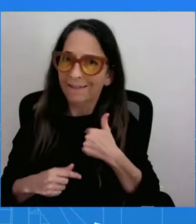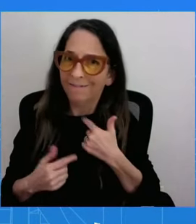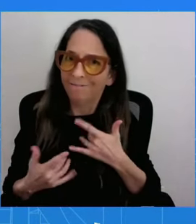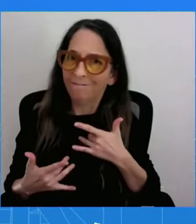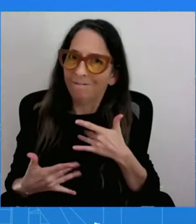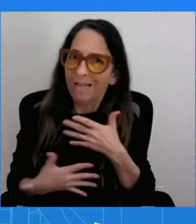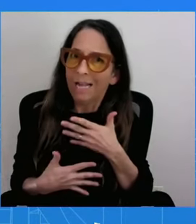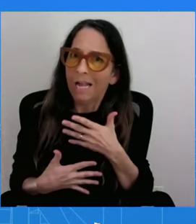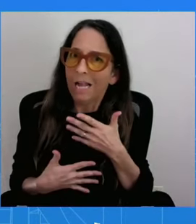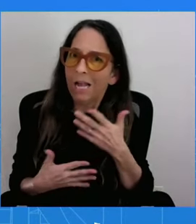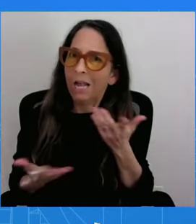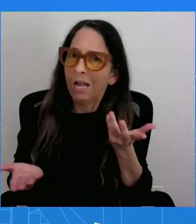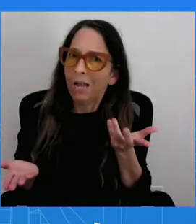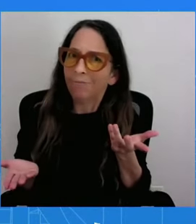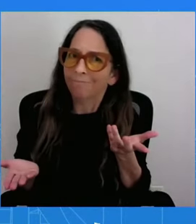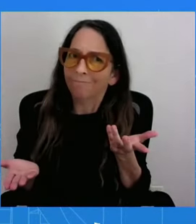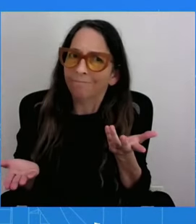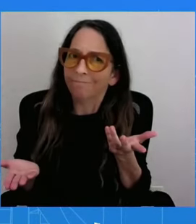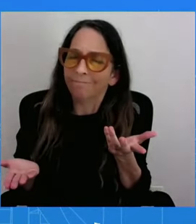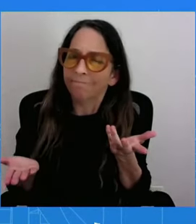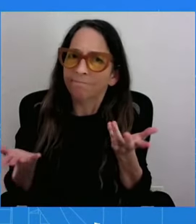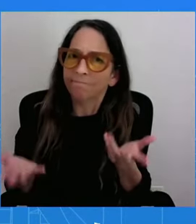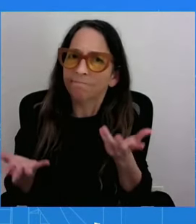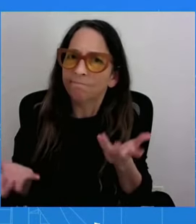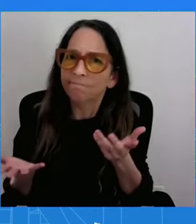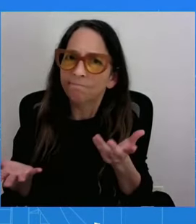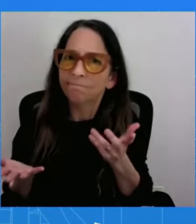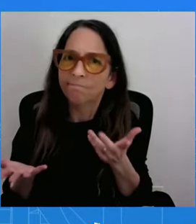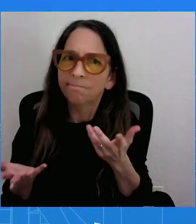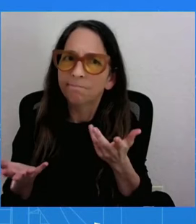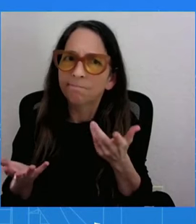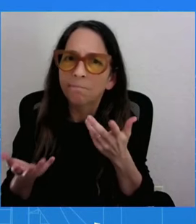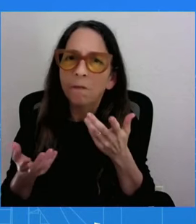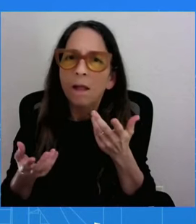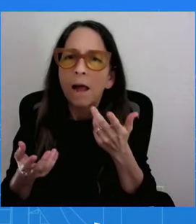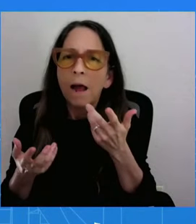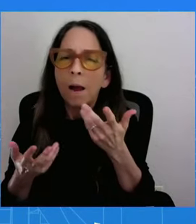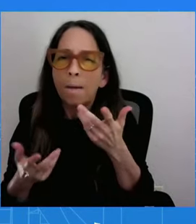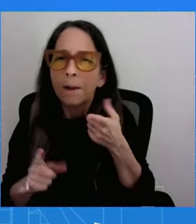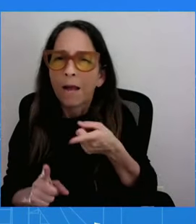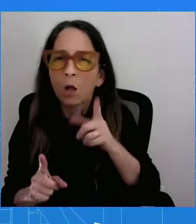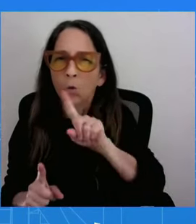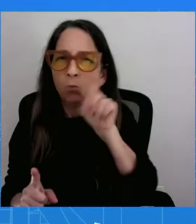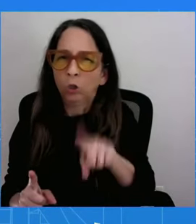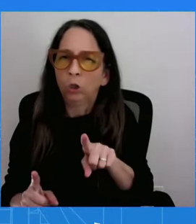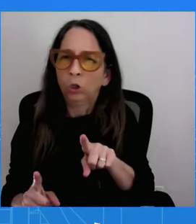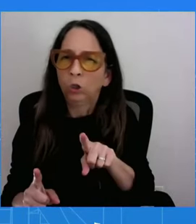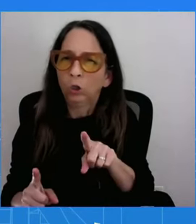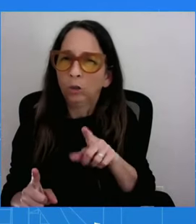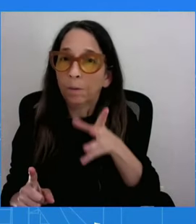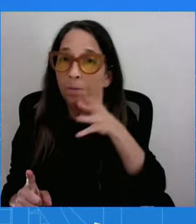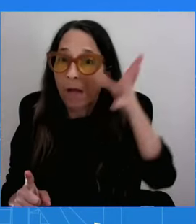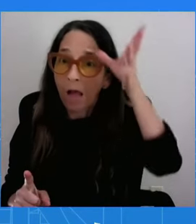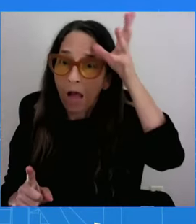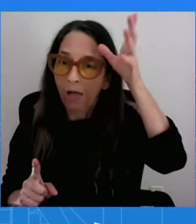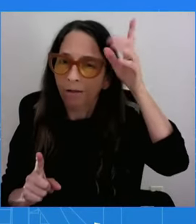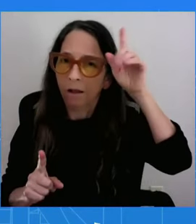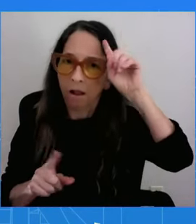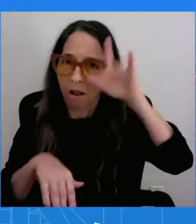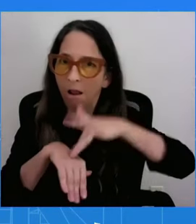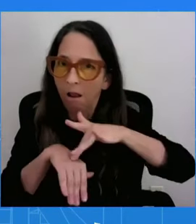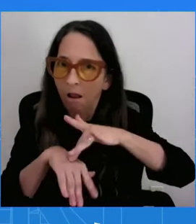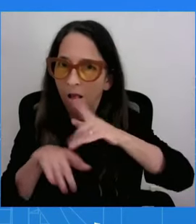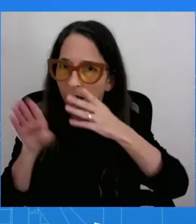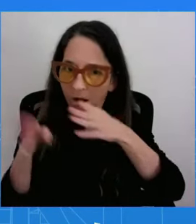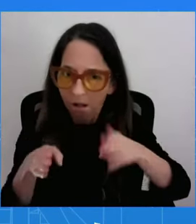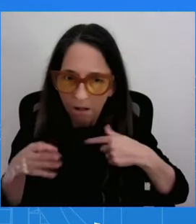question that I got from Mary Alice. It's like, yeah, now parents have to think about tomorrow and the next day and the school year,